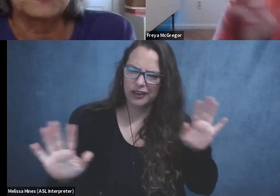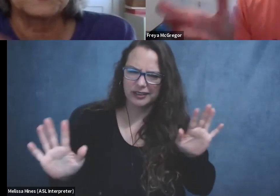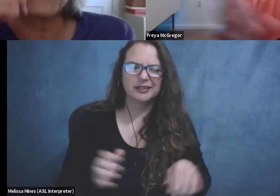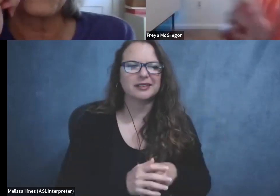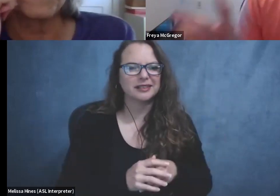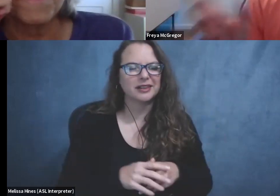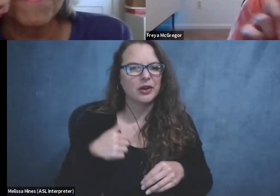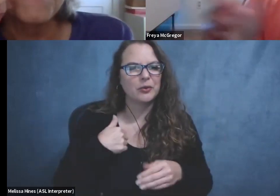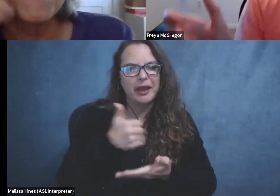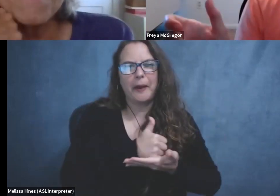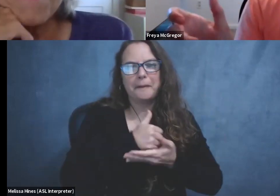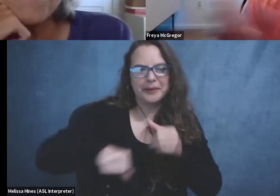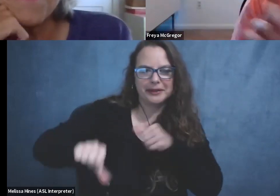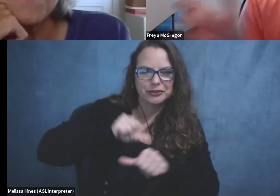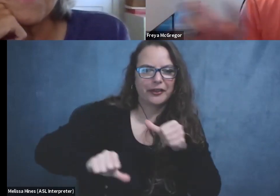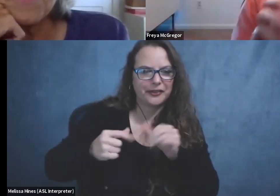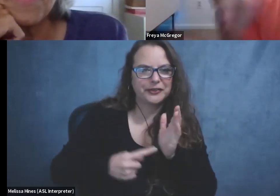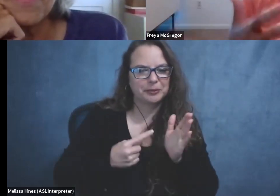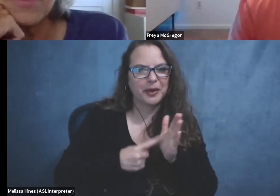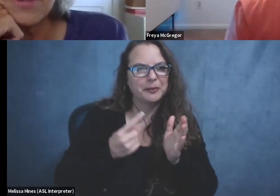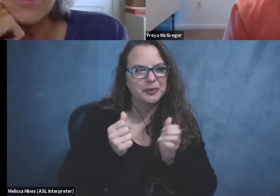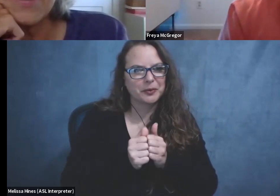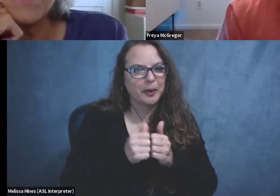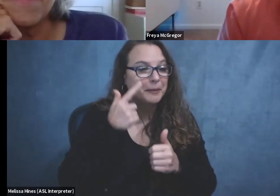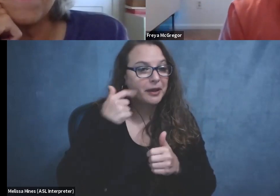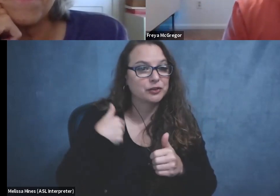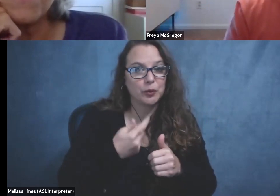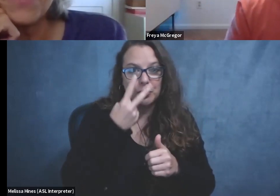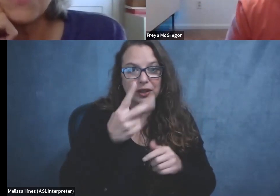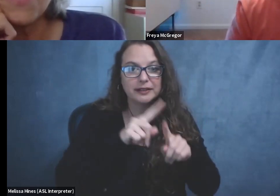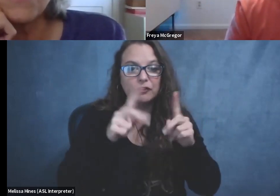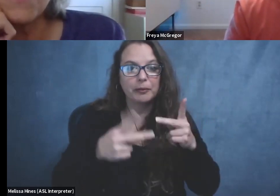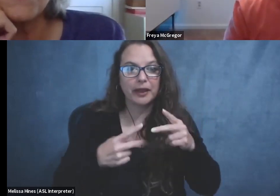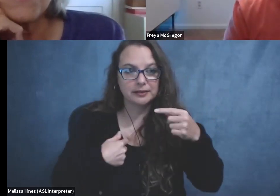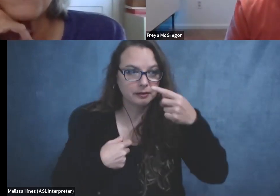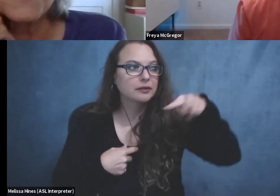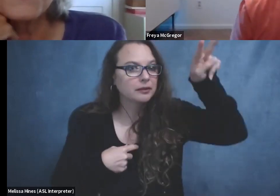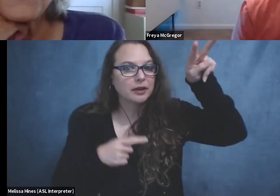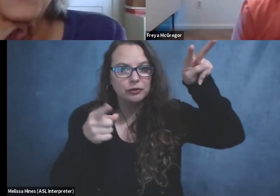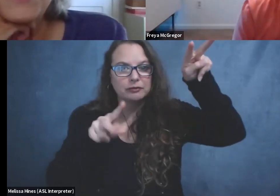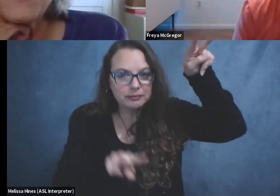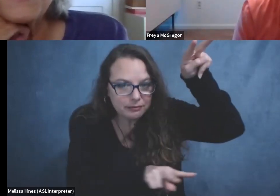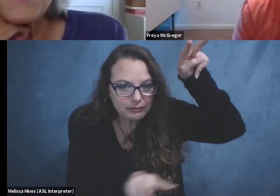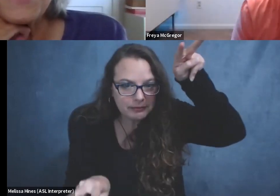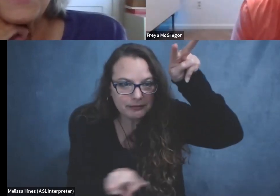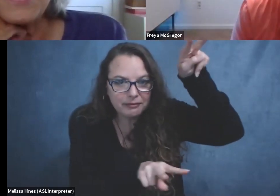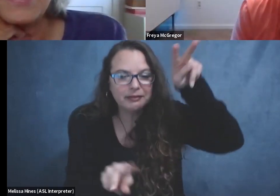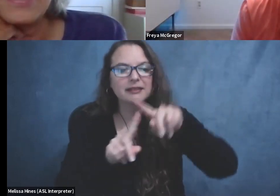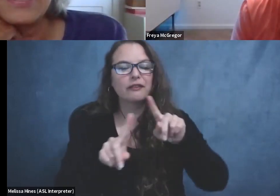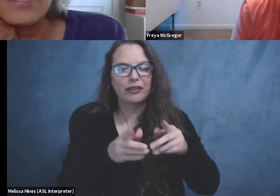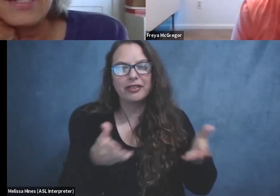we sort of helped each other out sometimes with, because we were looking at different places and paying attention to different things. Um, um,